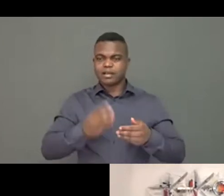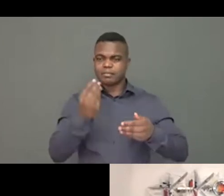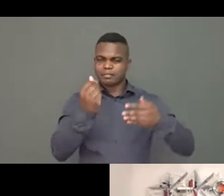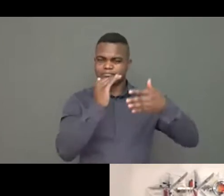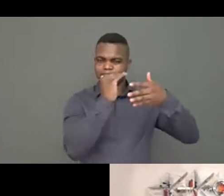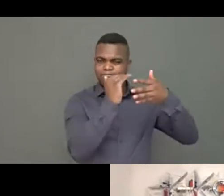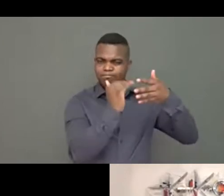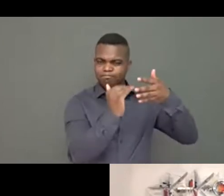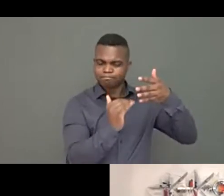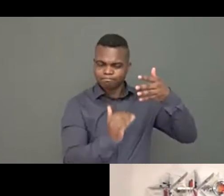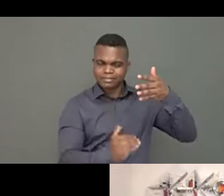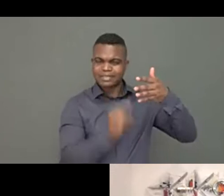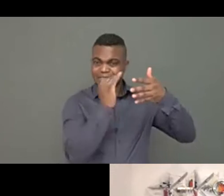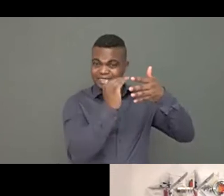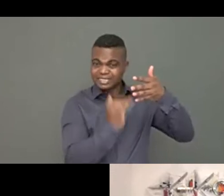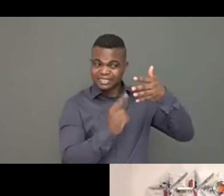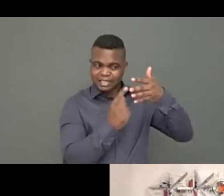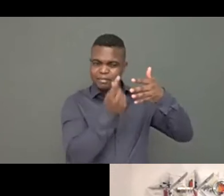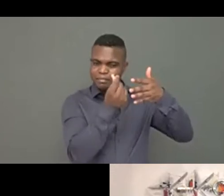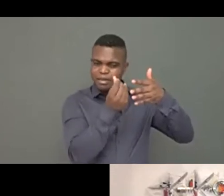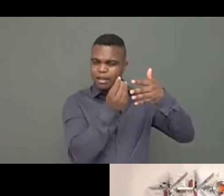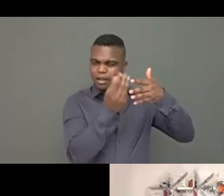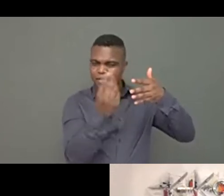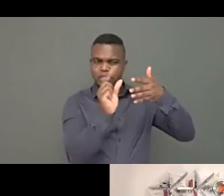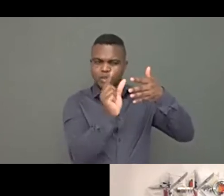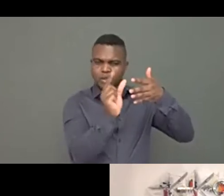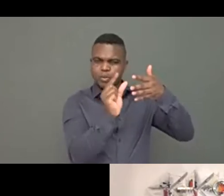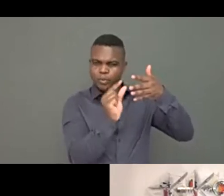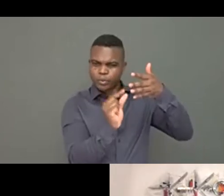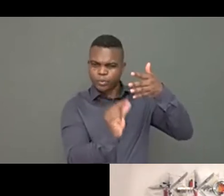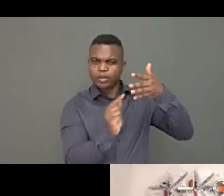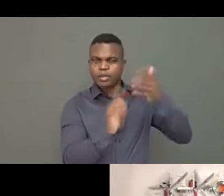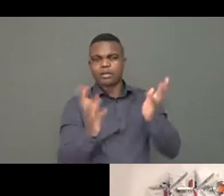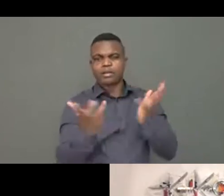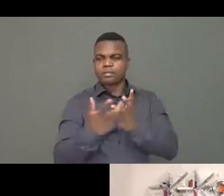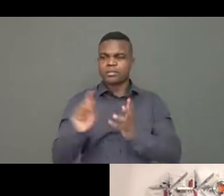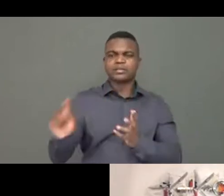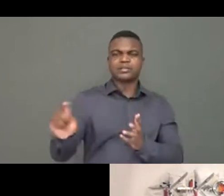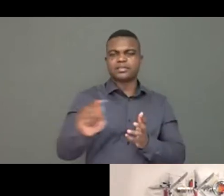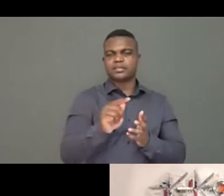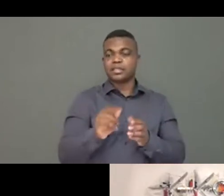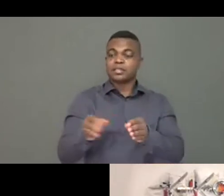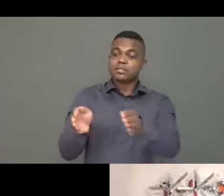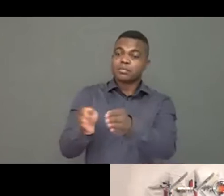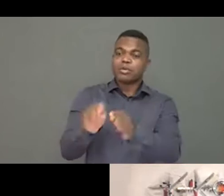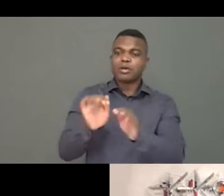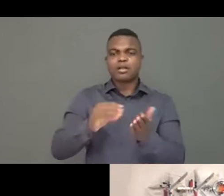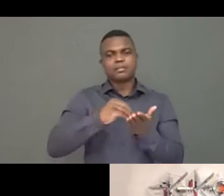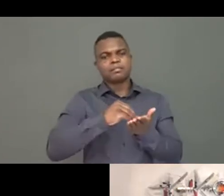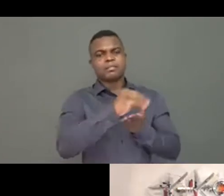you'll pay less. So this is to make sure that everyone gets access to the